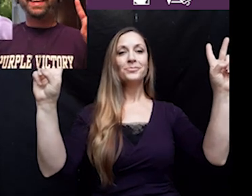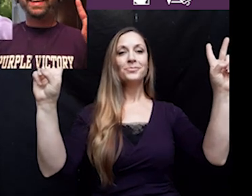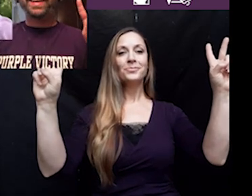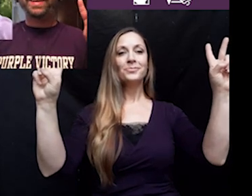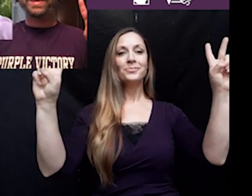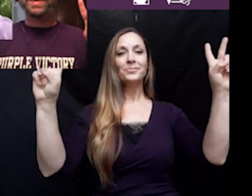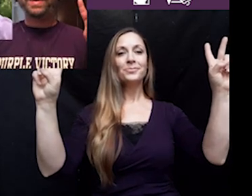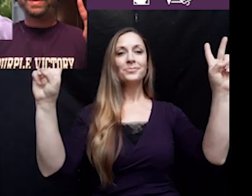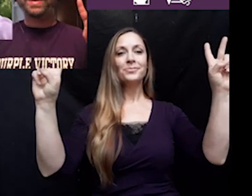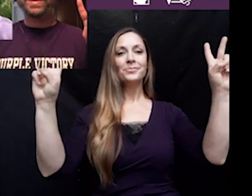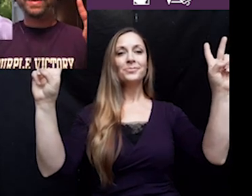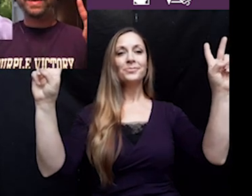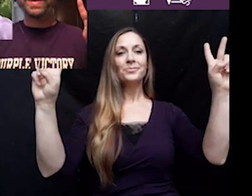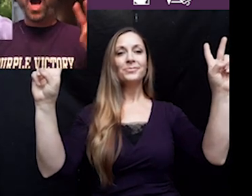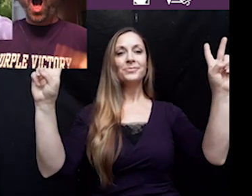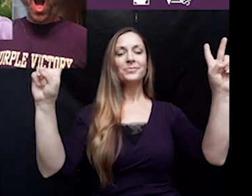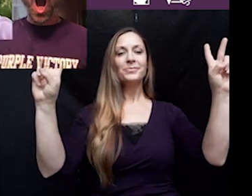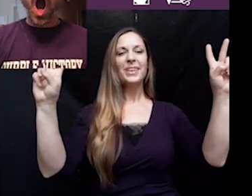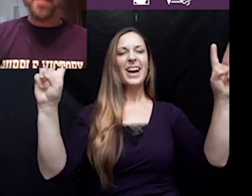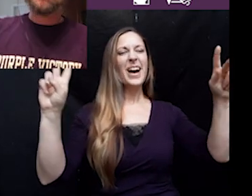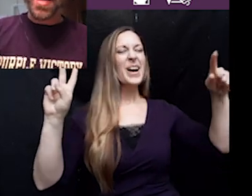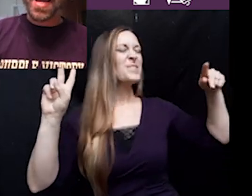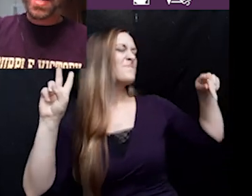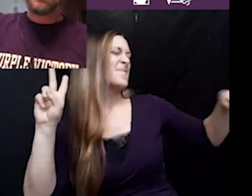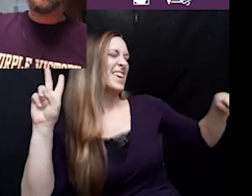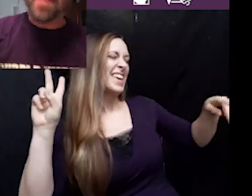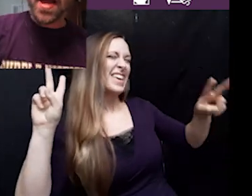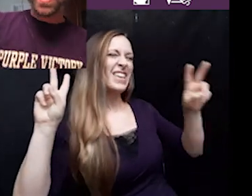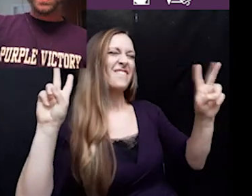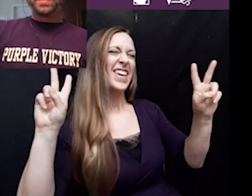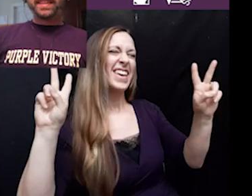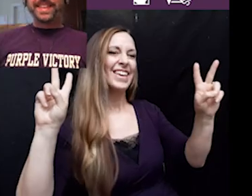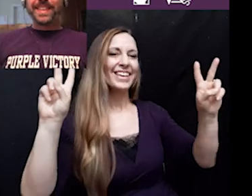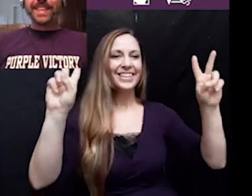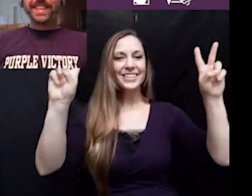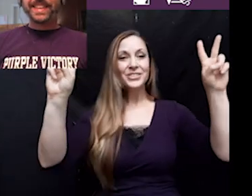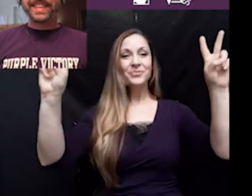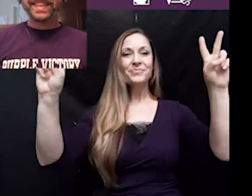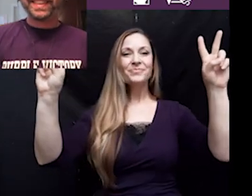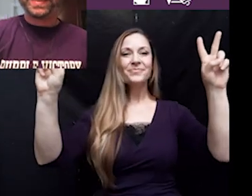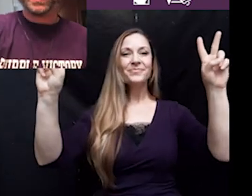Hey, Purple side. What's it gonna be? A PV. Nee. Best Yes! Hoering.